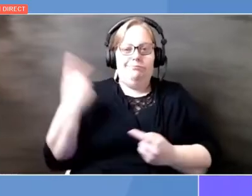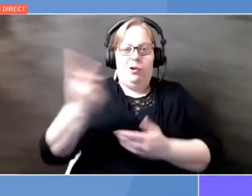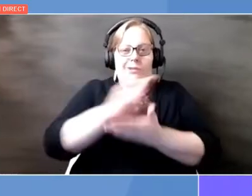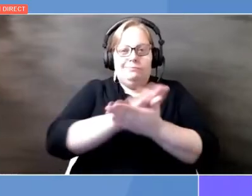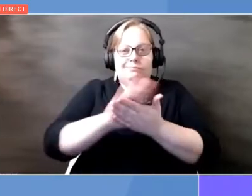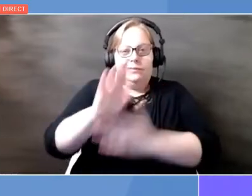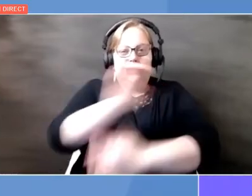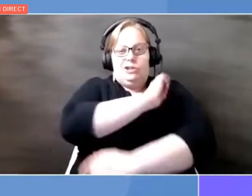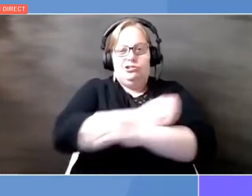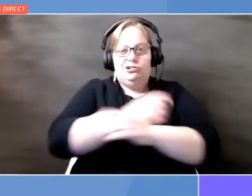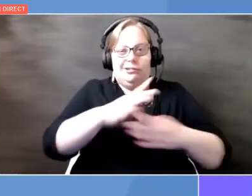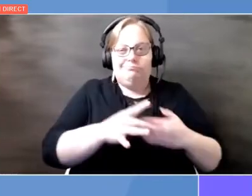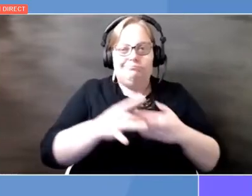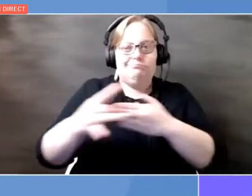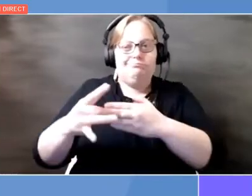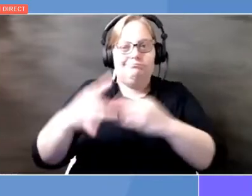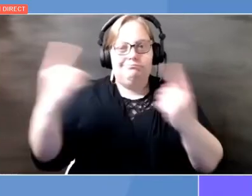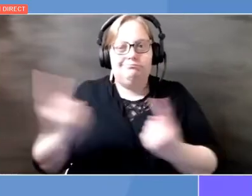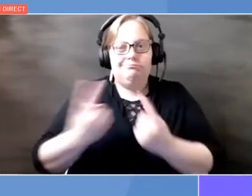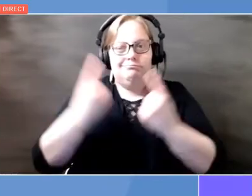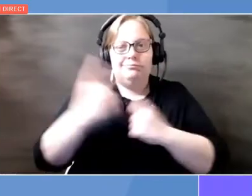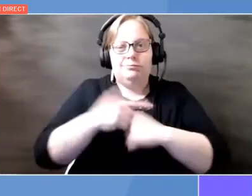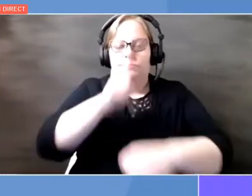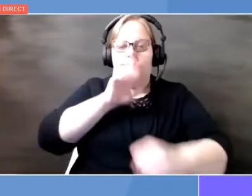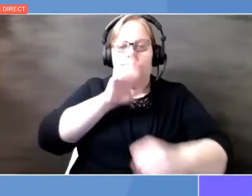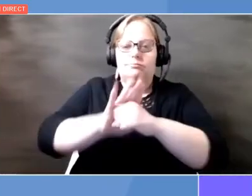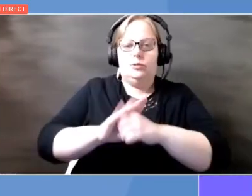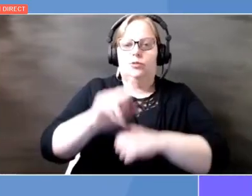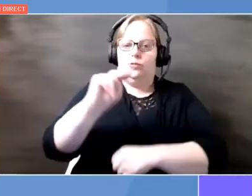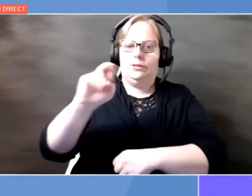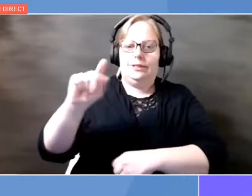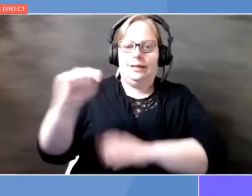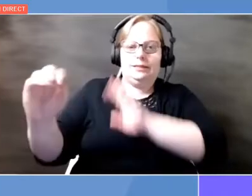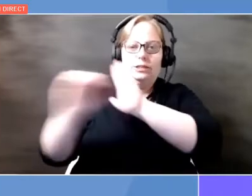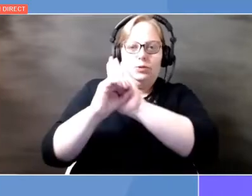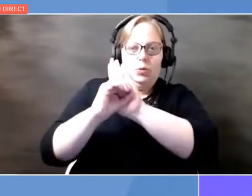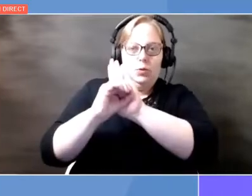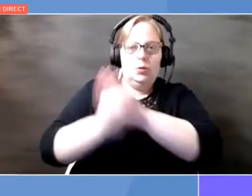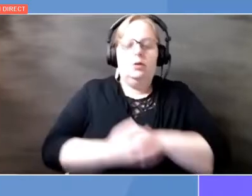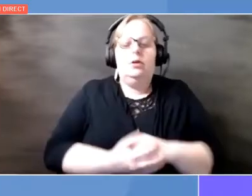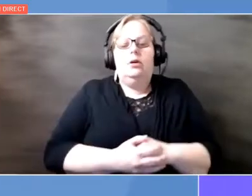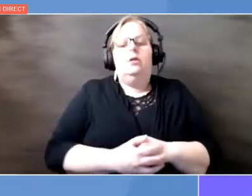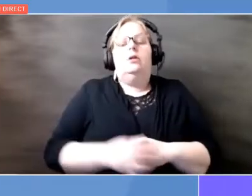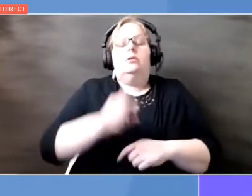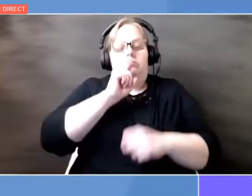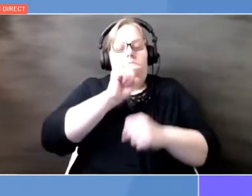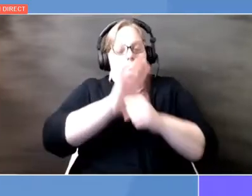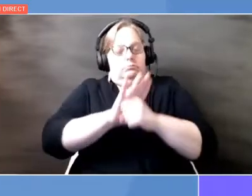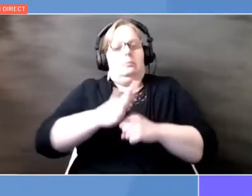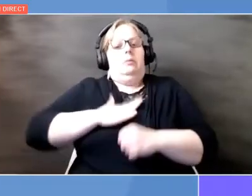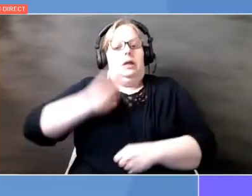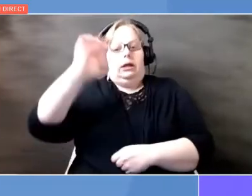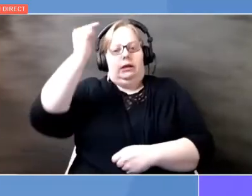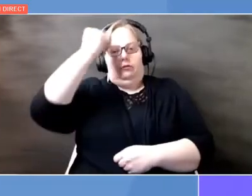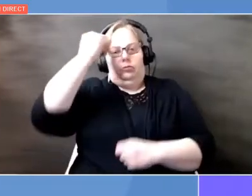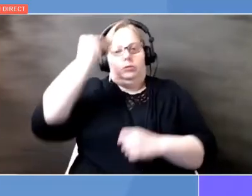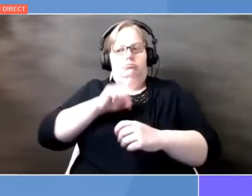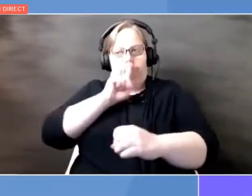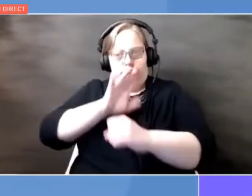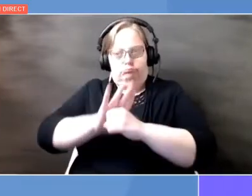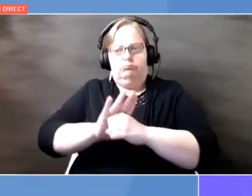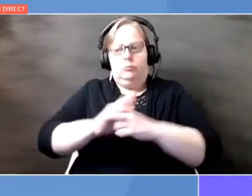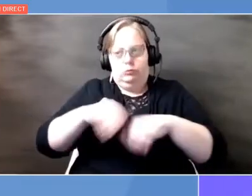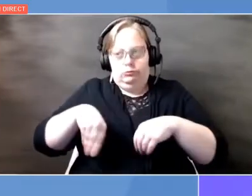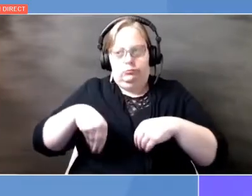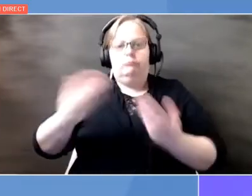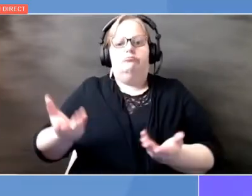We were among the first to make a legislative commitment to net zero. And I want to reaffirm my government's commitment to deliver on that.